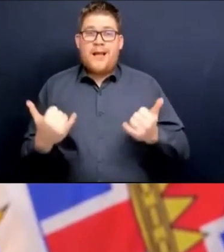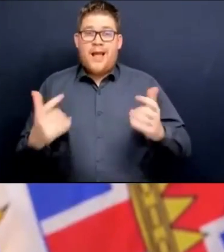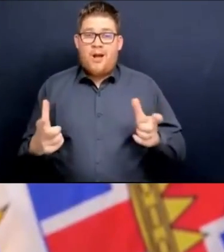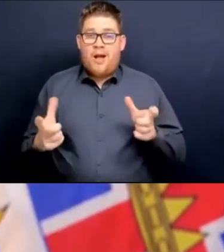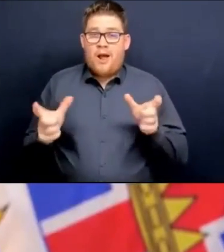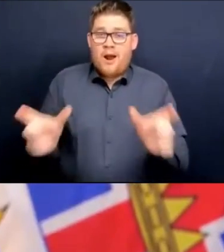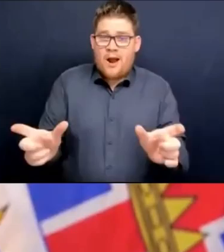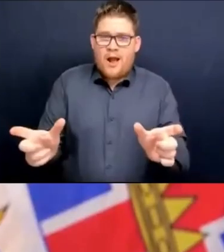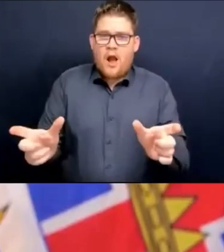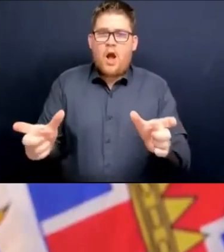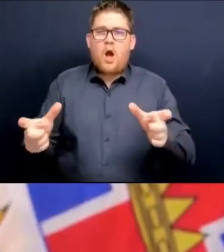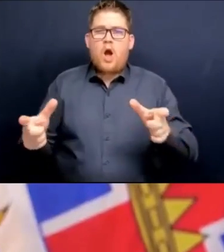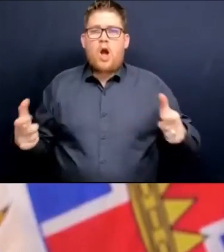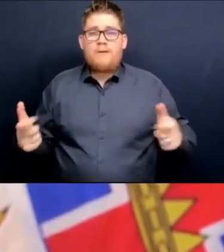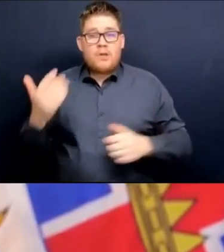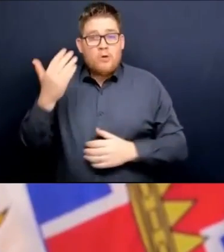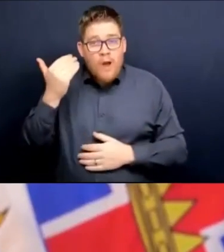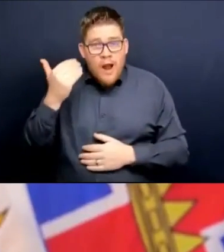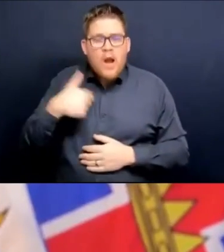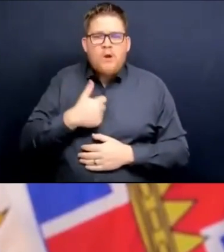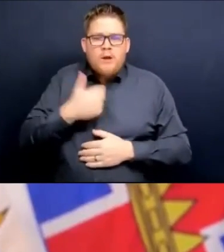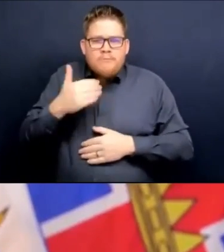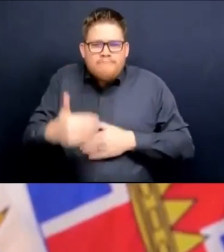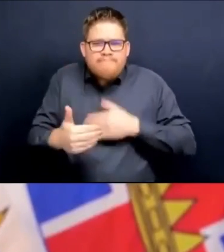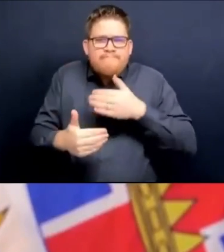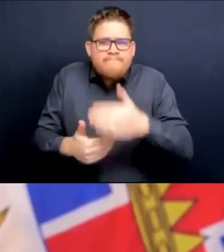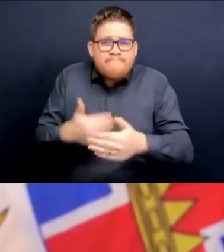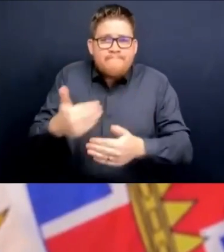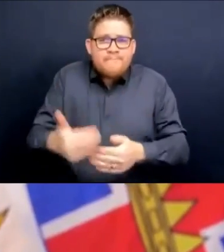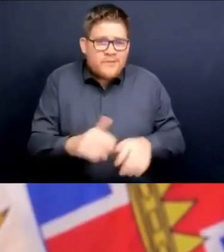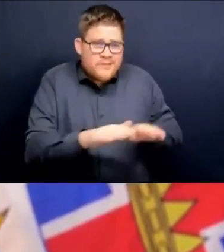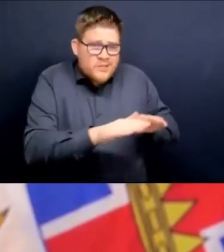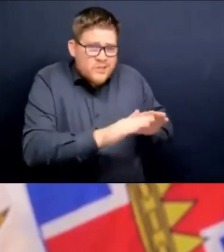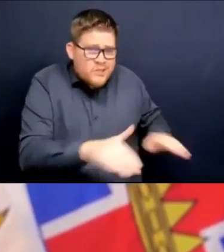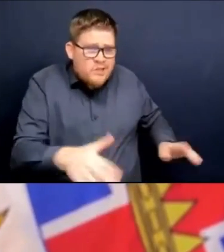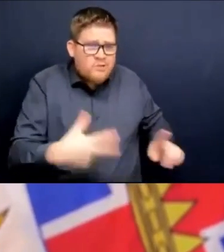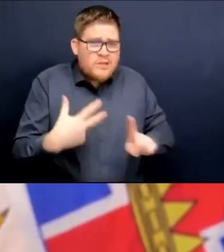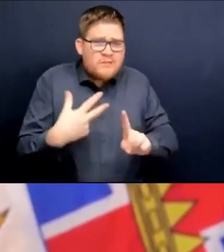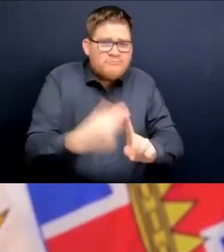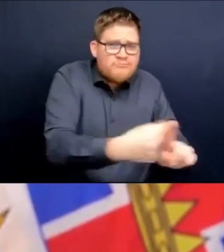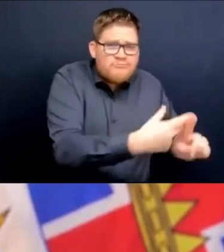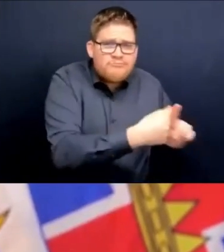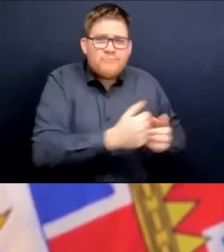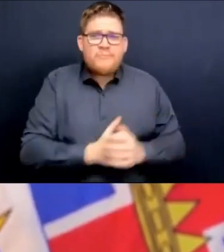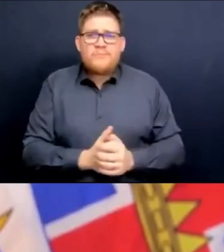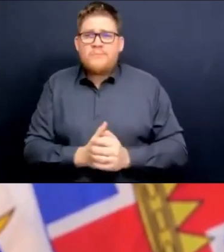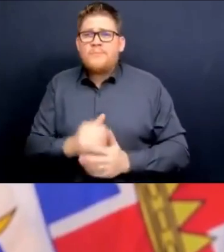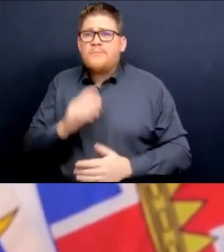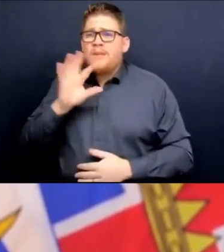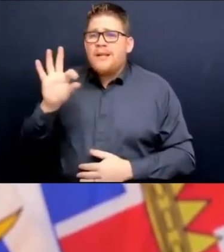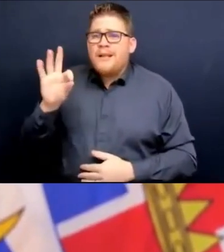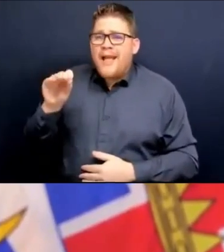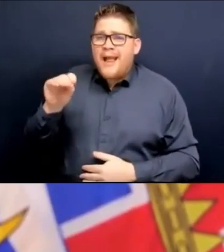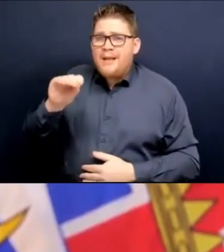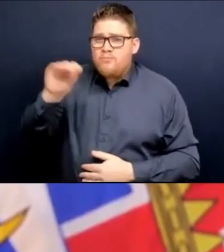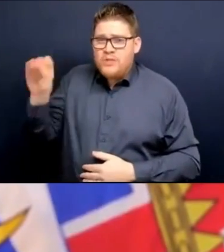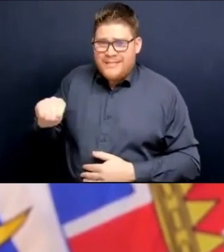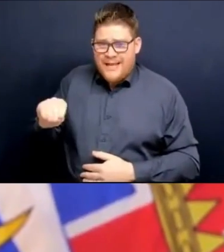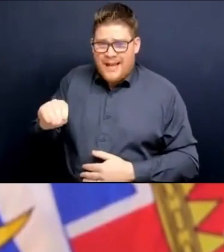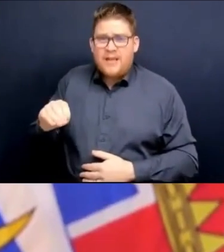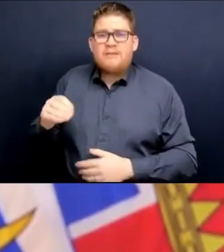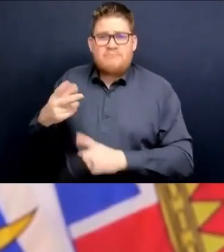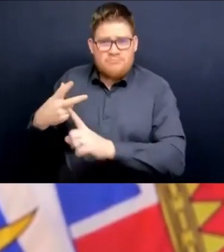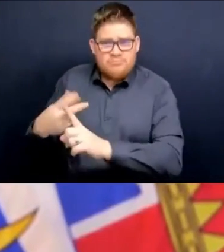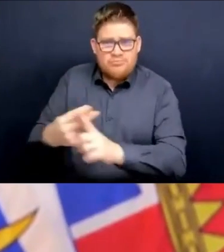our eligible children have received their first dose. Over 90% of people have at least two doses of vaccine. And over